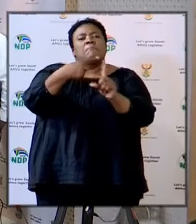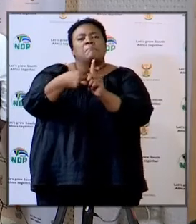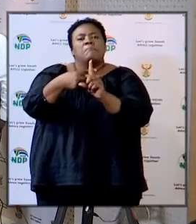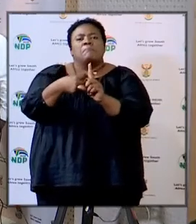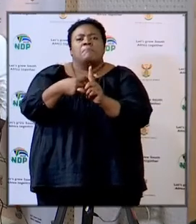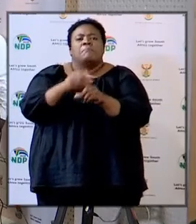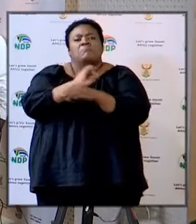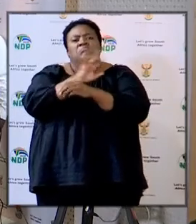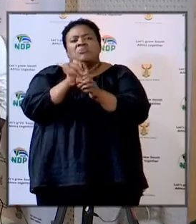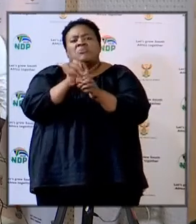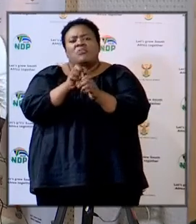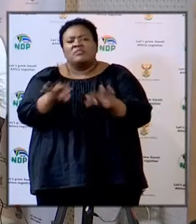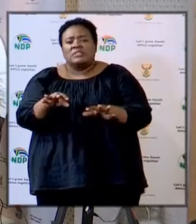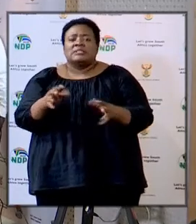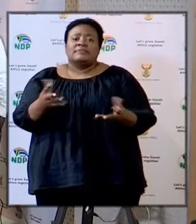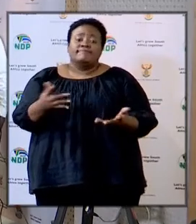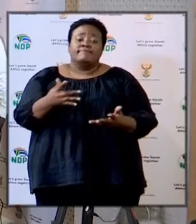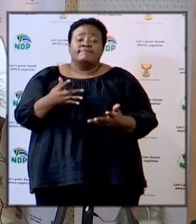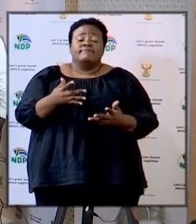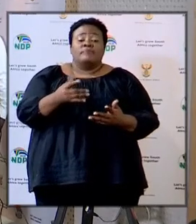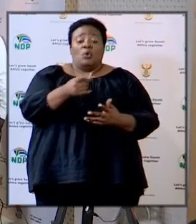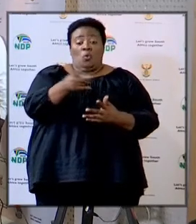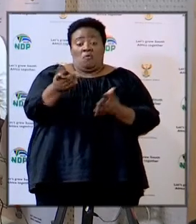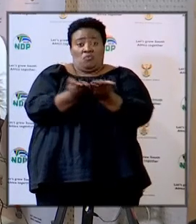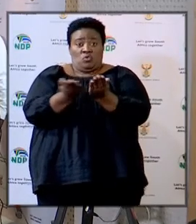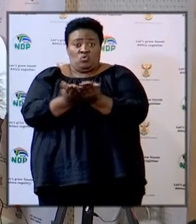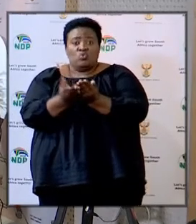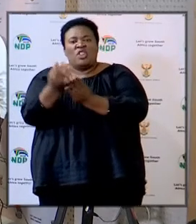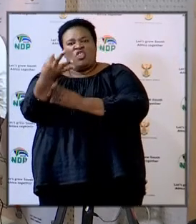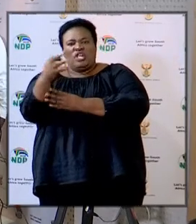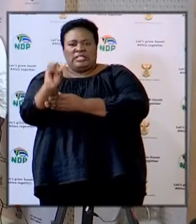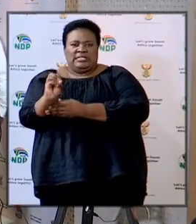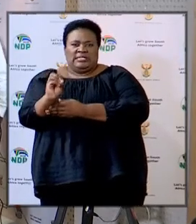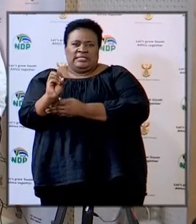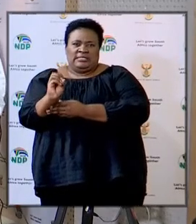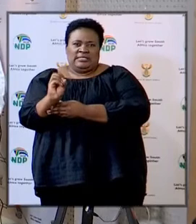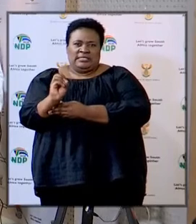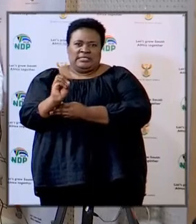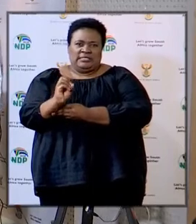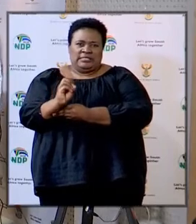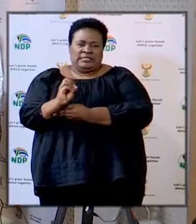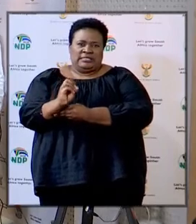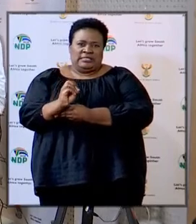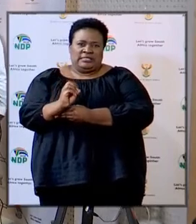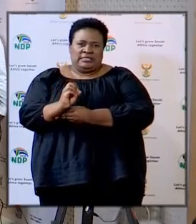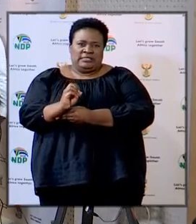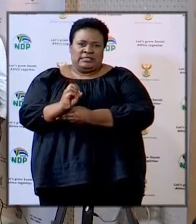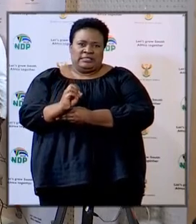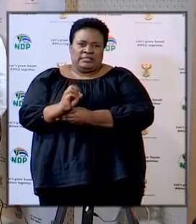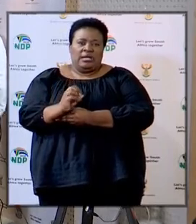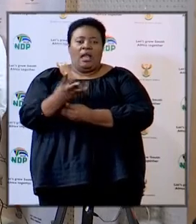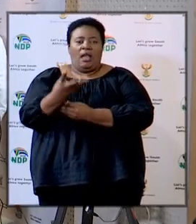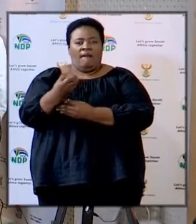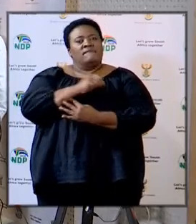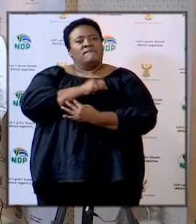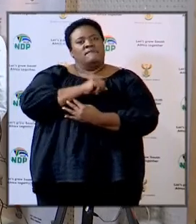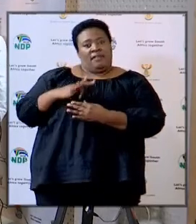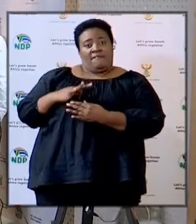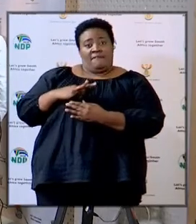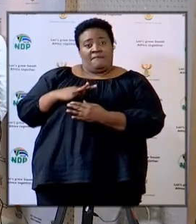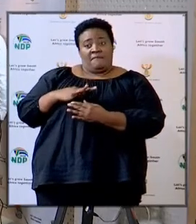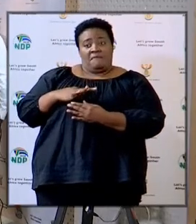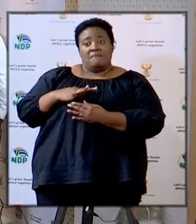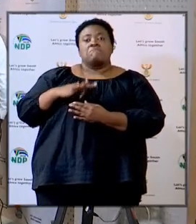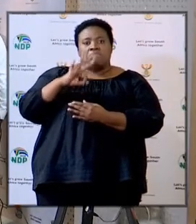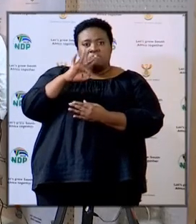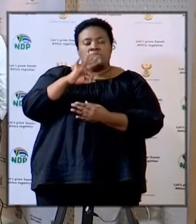for COVID of the schools we've got 30 schools that staff members